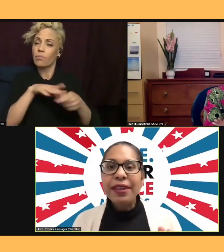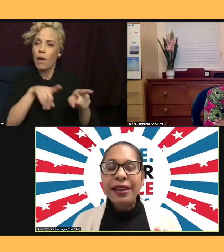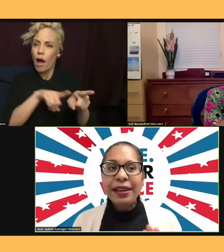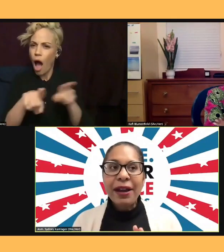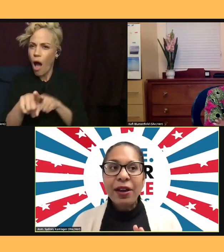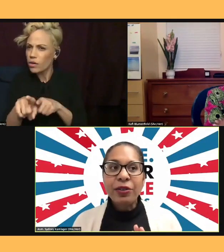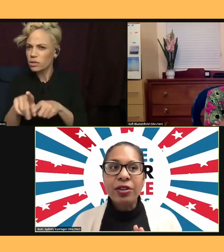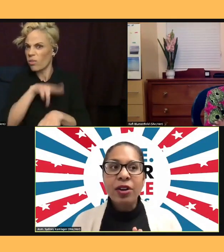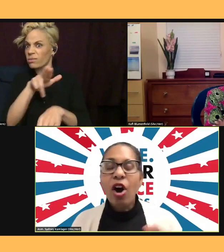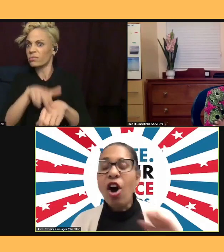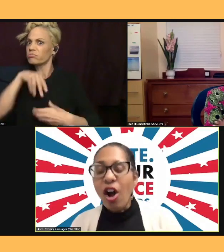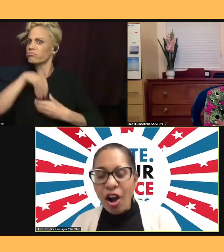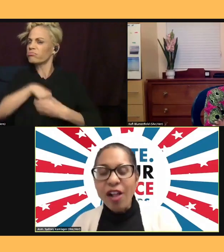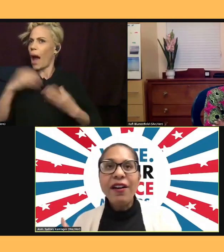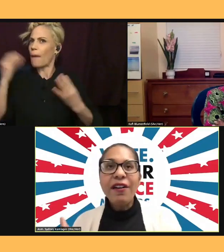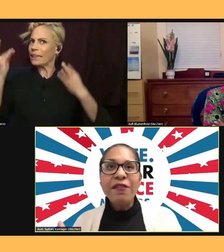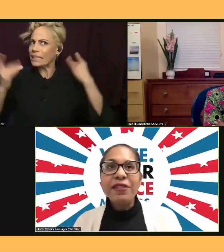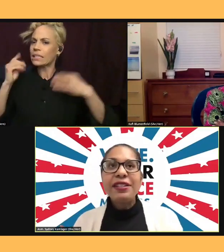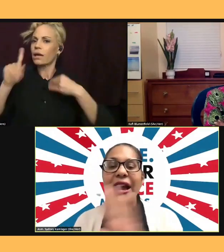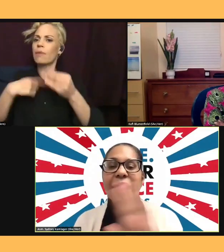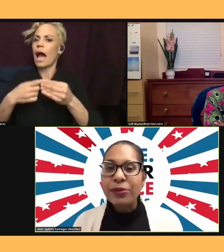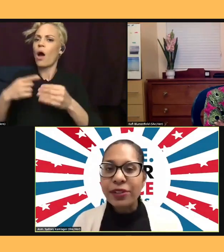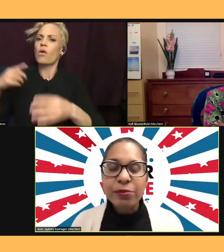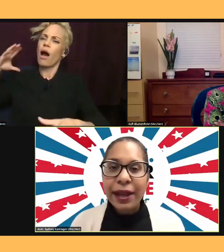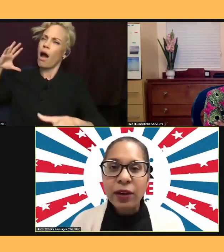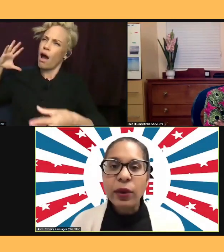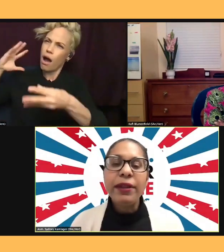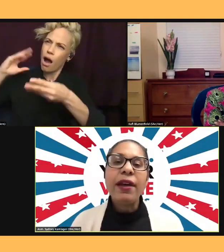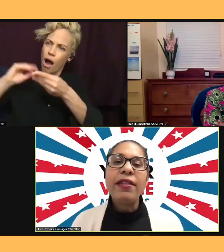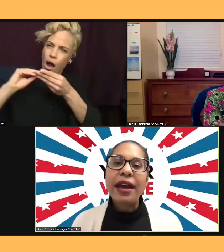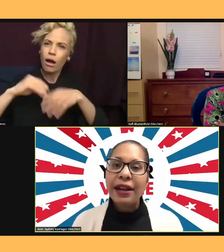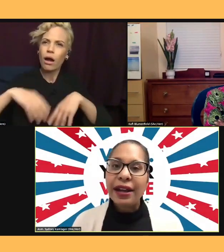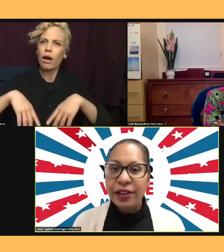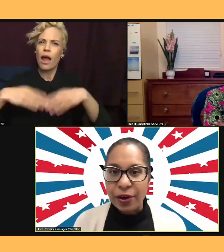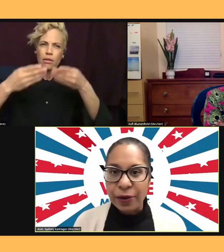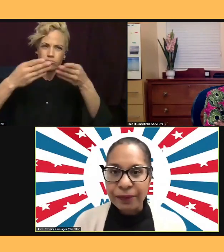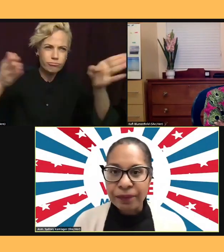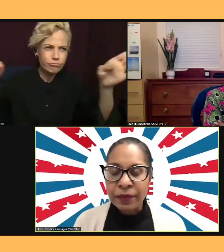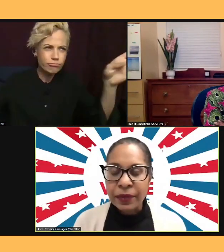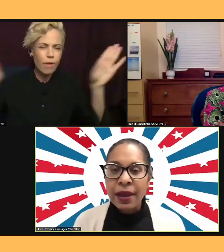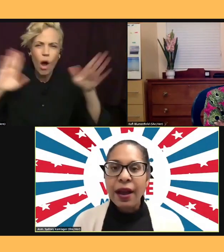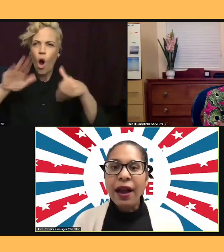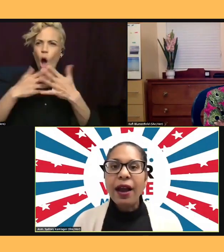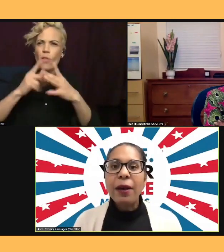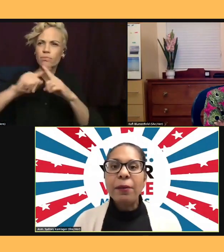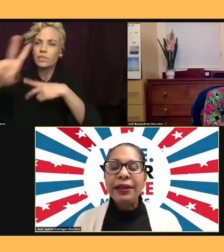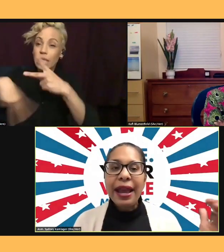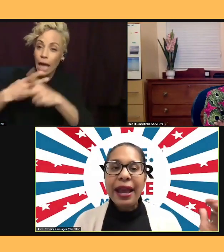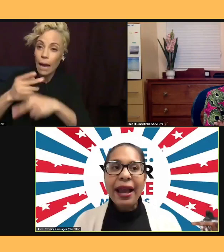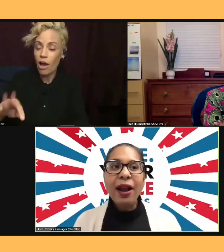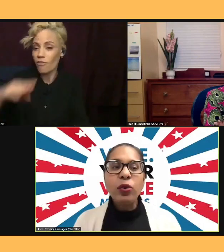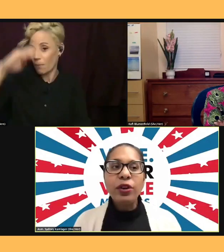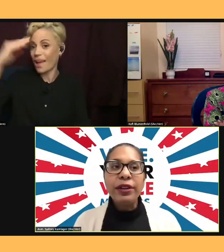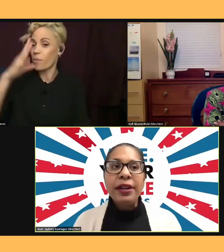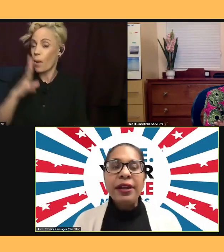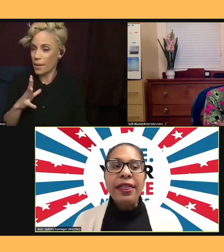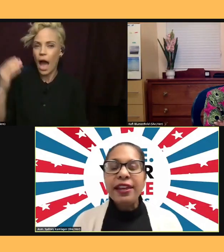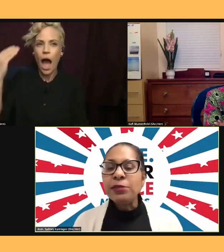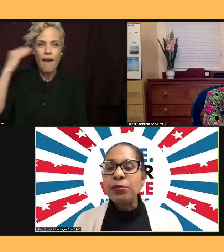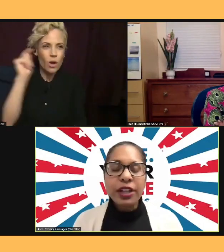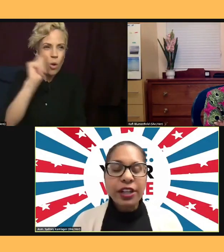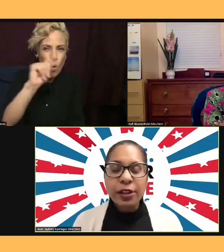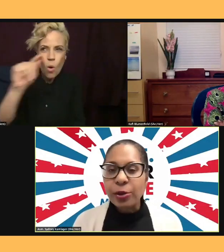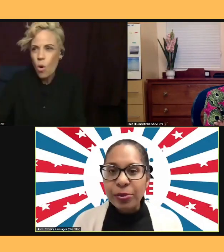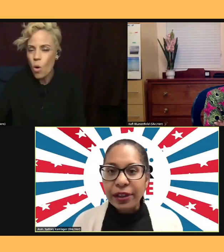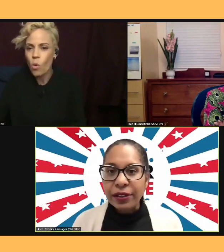all of the types of Black women that I know. And how would this particular bill,